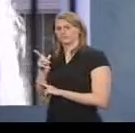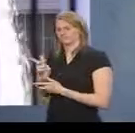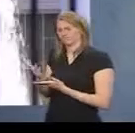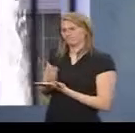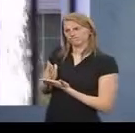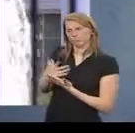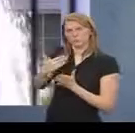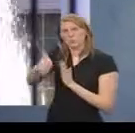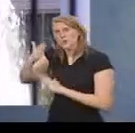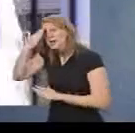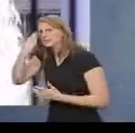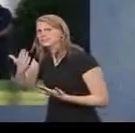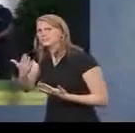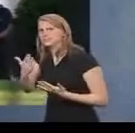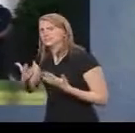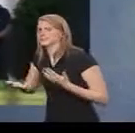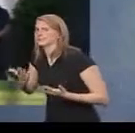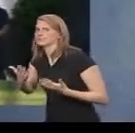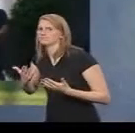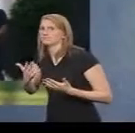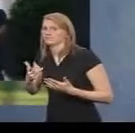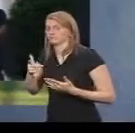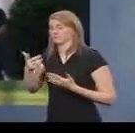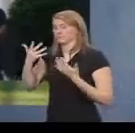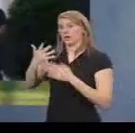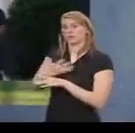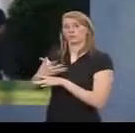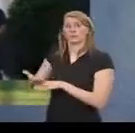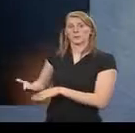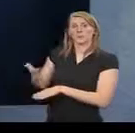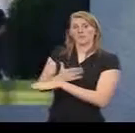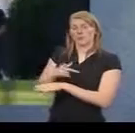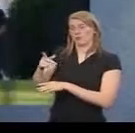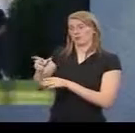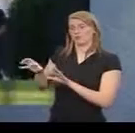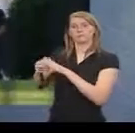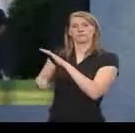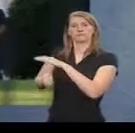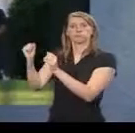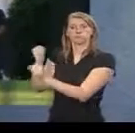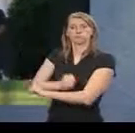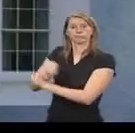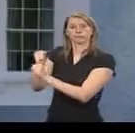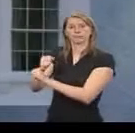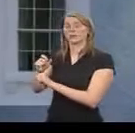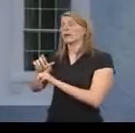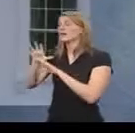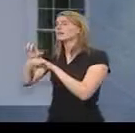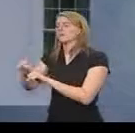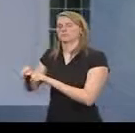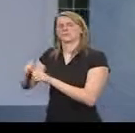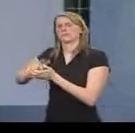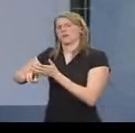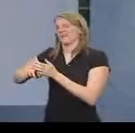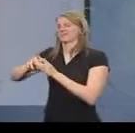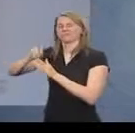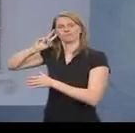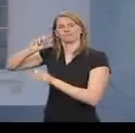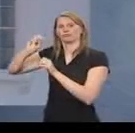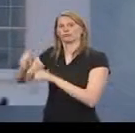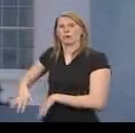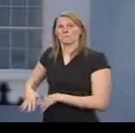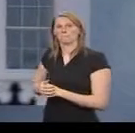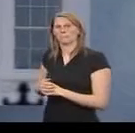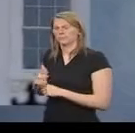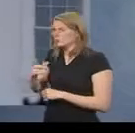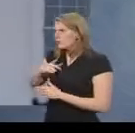light. Just ten weeks before the embassy bombing, the kidnap plan was dropped. Why was it canceled? I